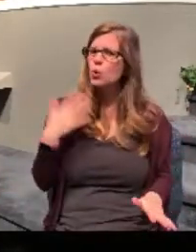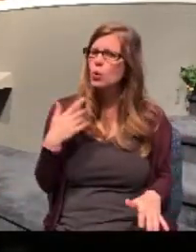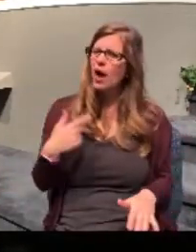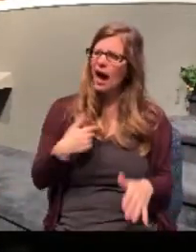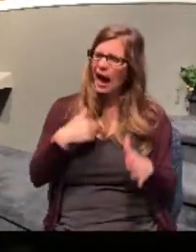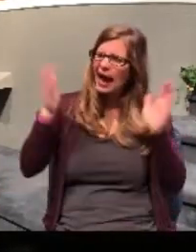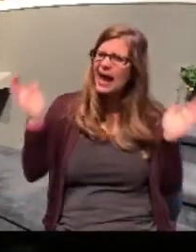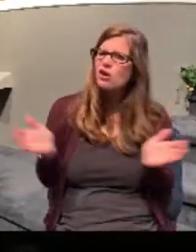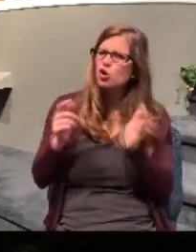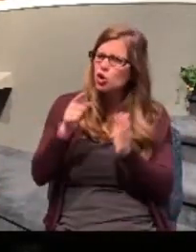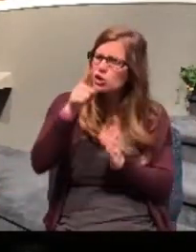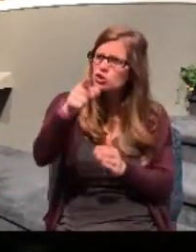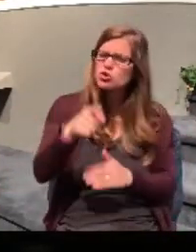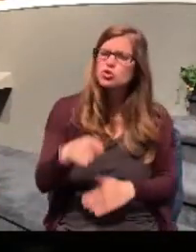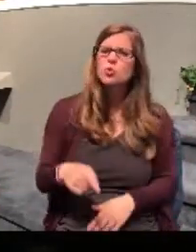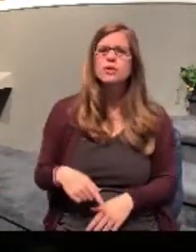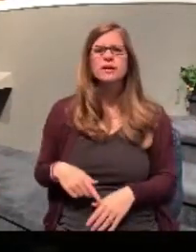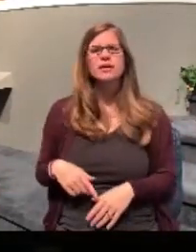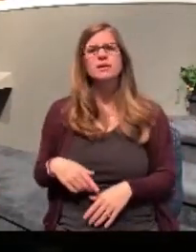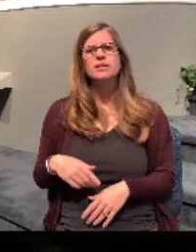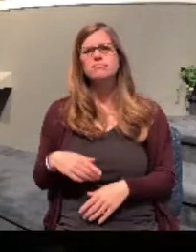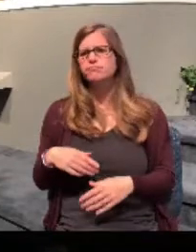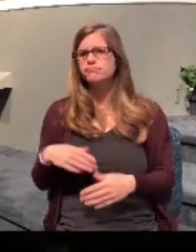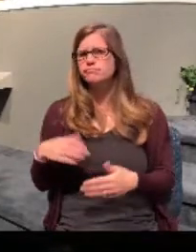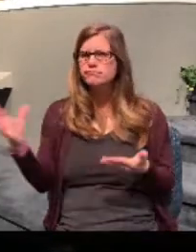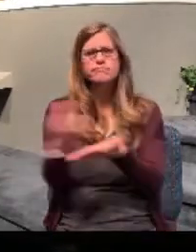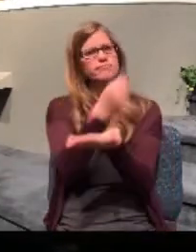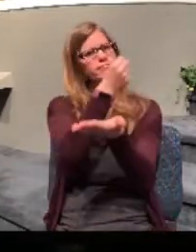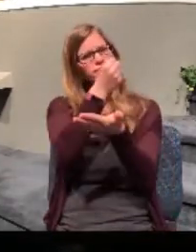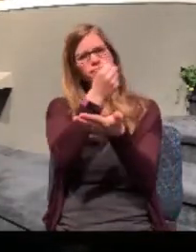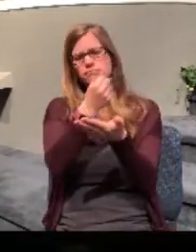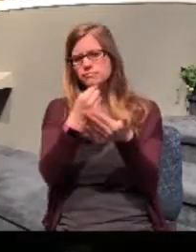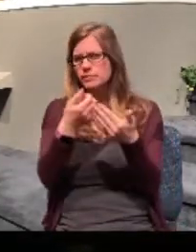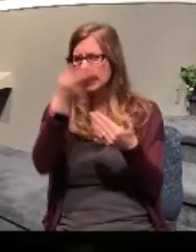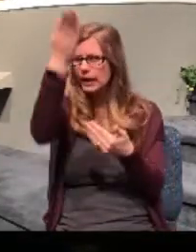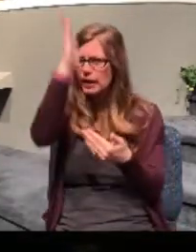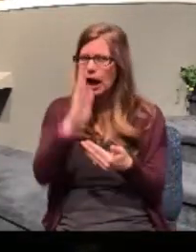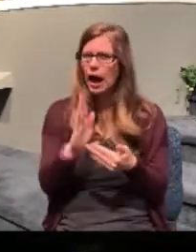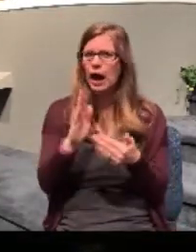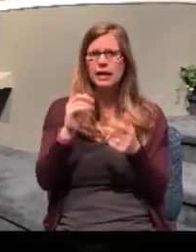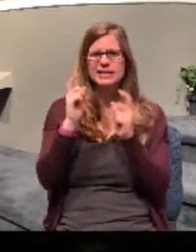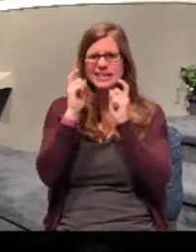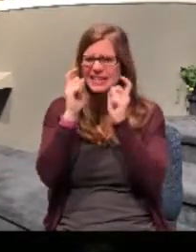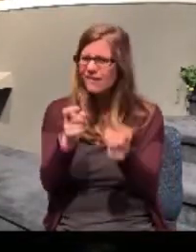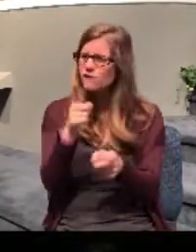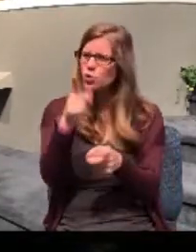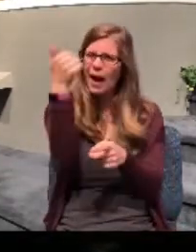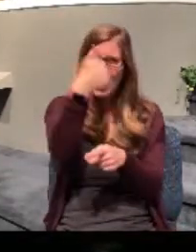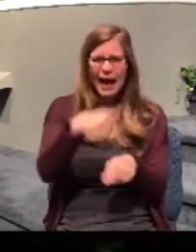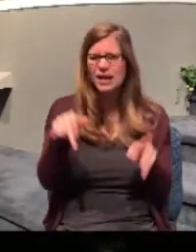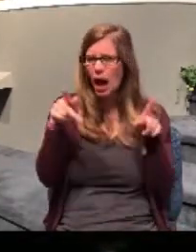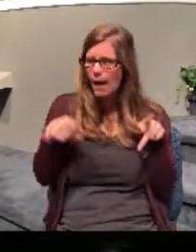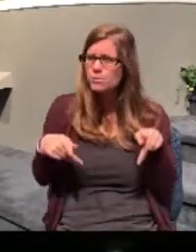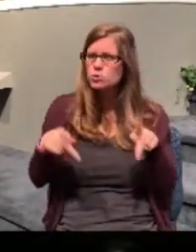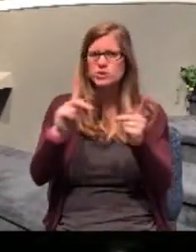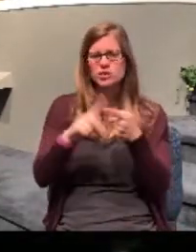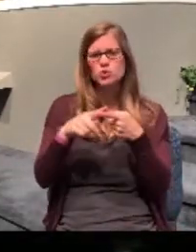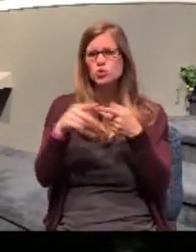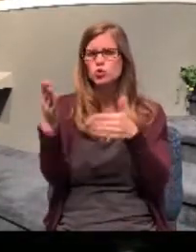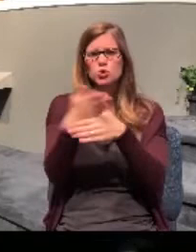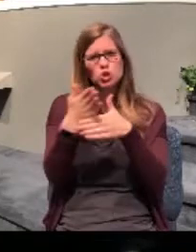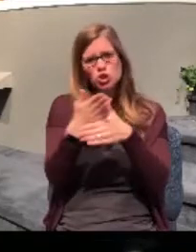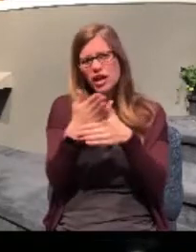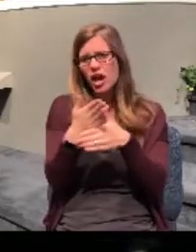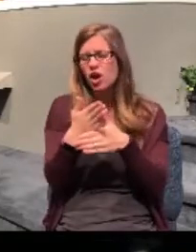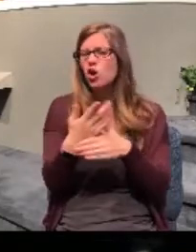I want to encourage you today, take advantage of the God-given opportunities to share Christ with others. We